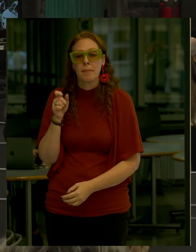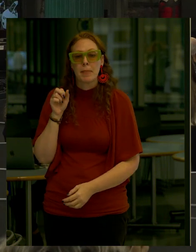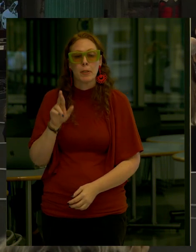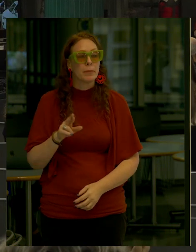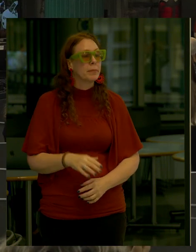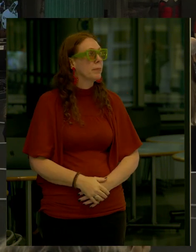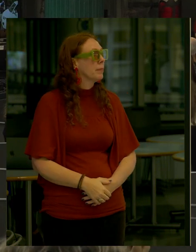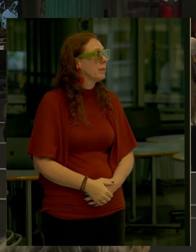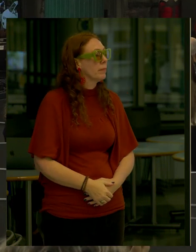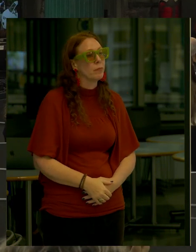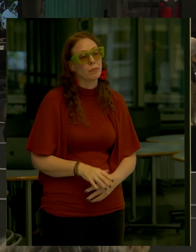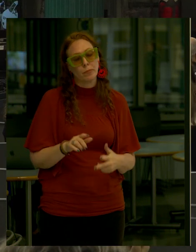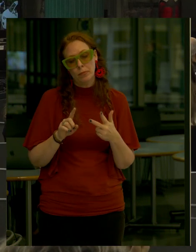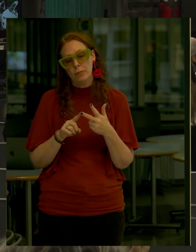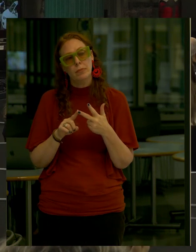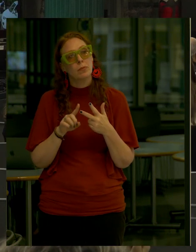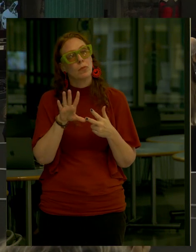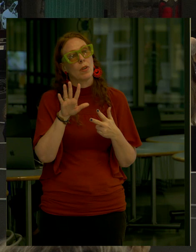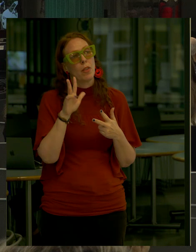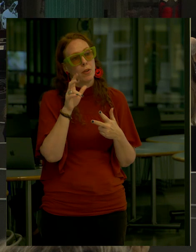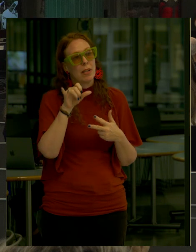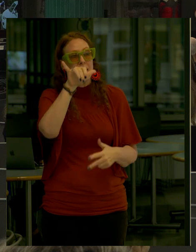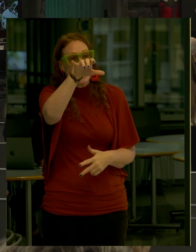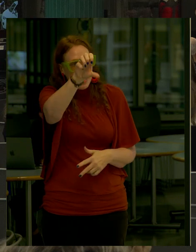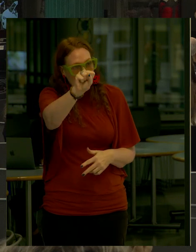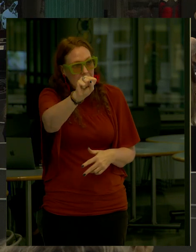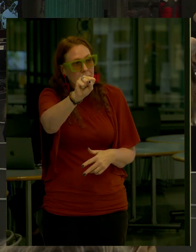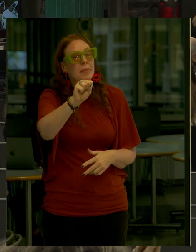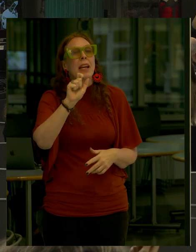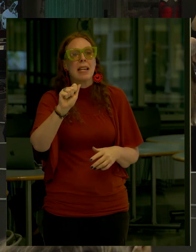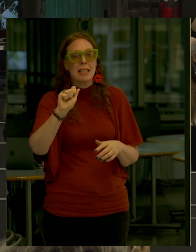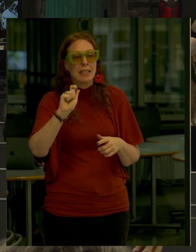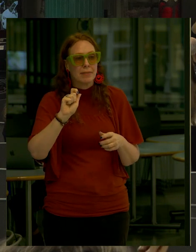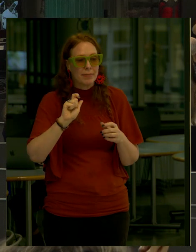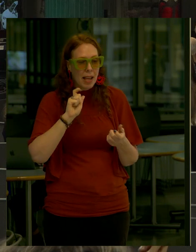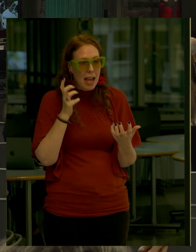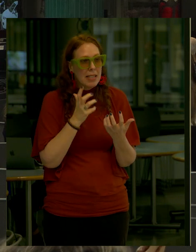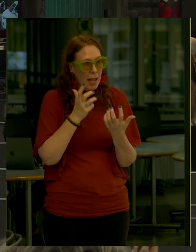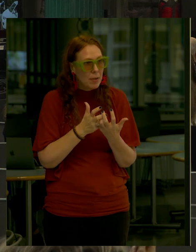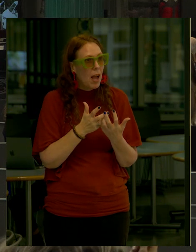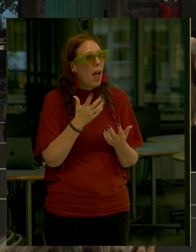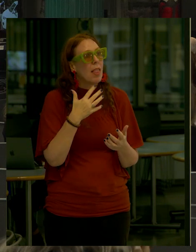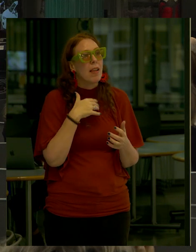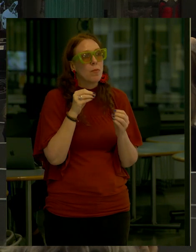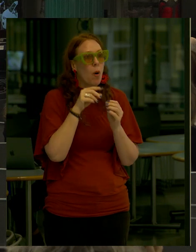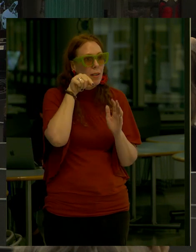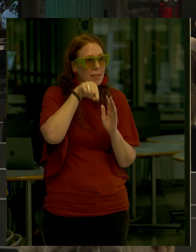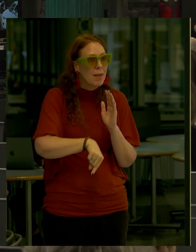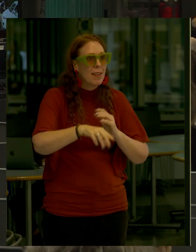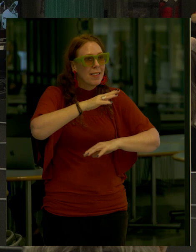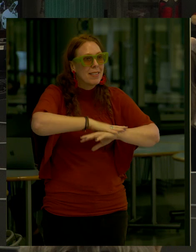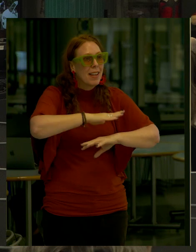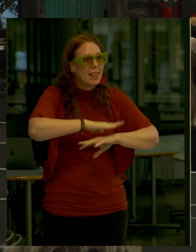To your third question Yes The project is adaptable And I would love to talk about it With you at the adaptability table